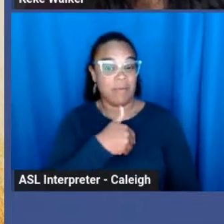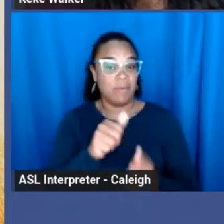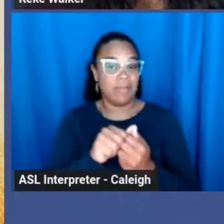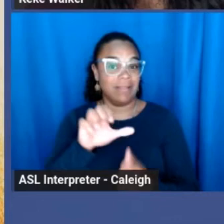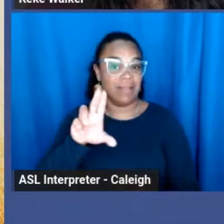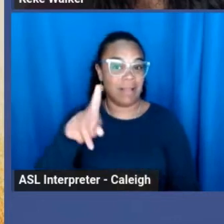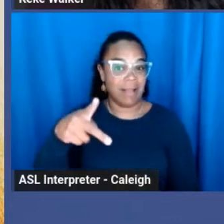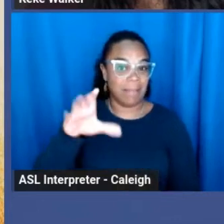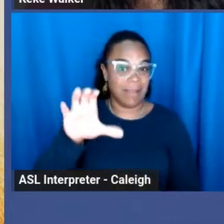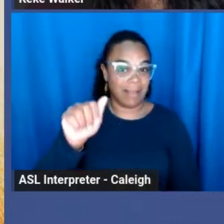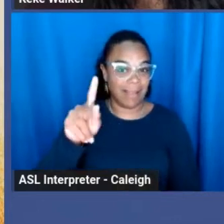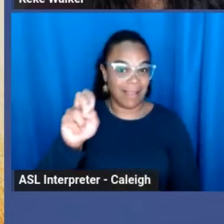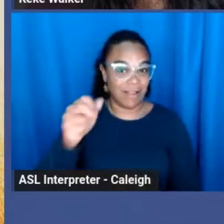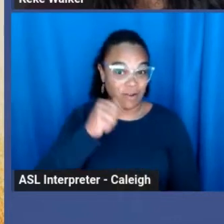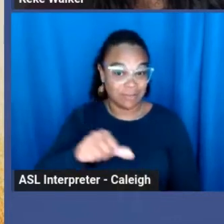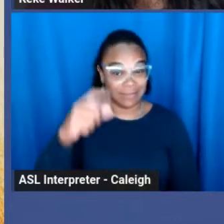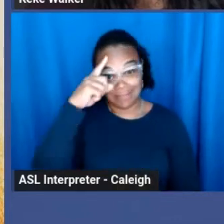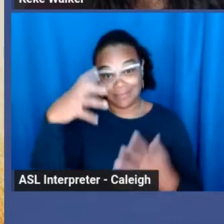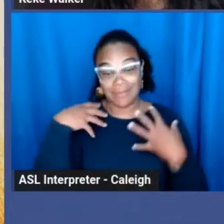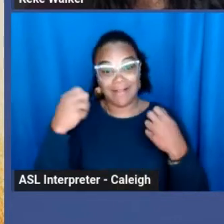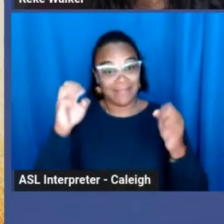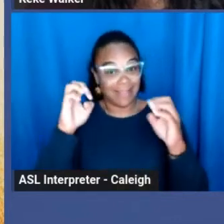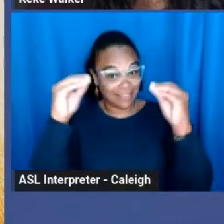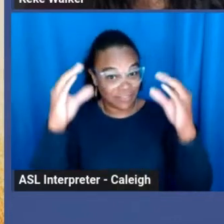health educator, and a writer.